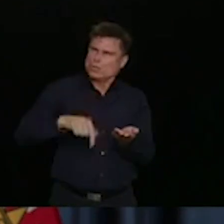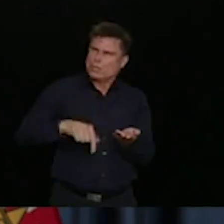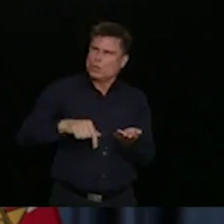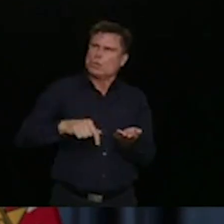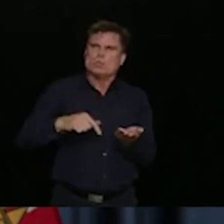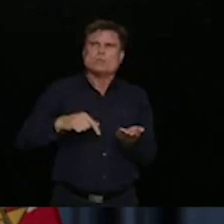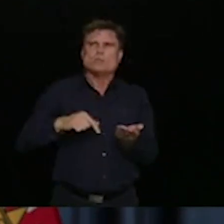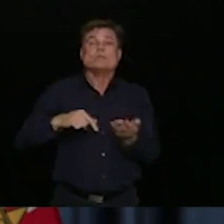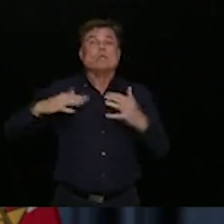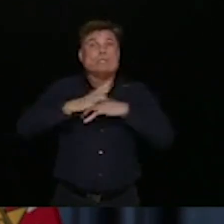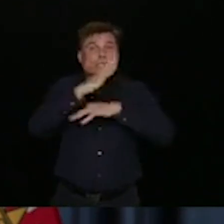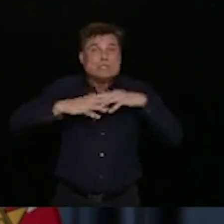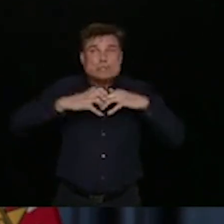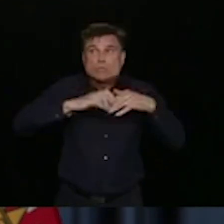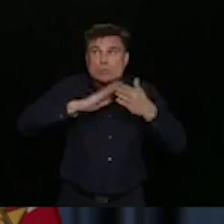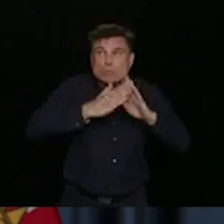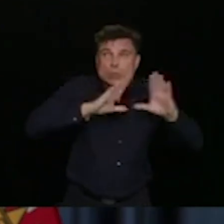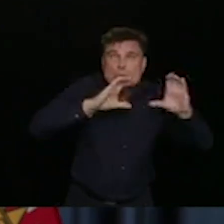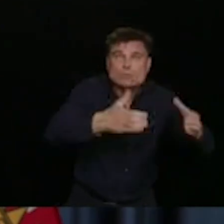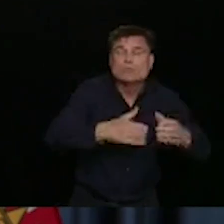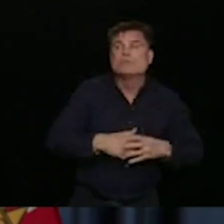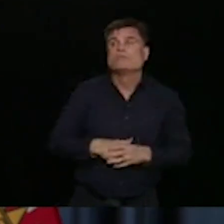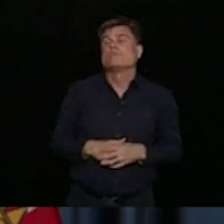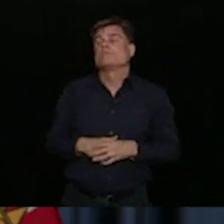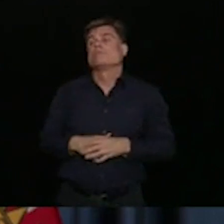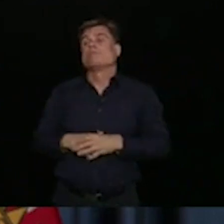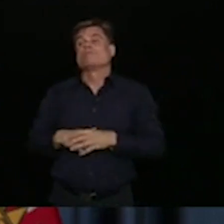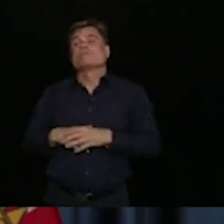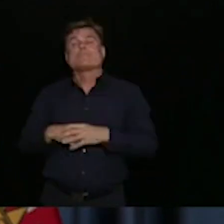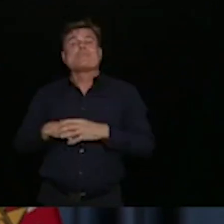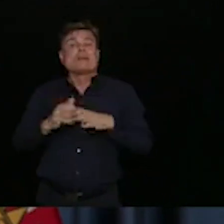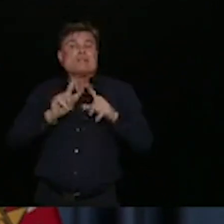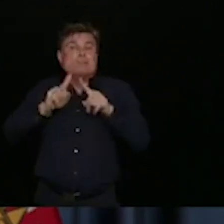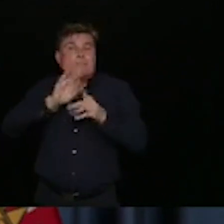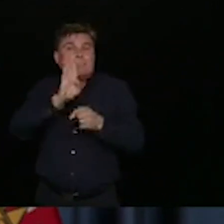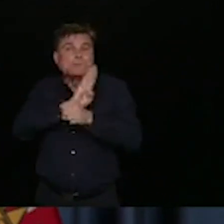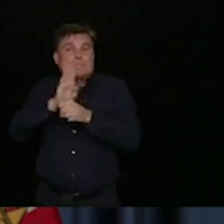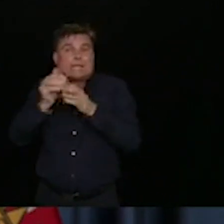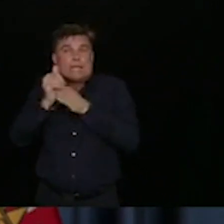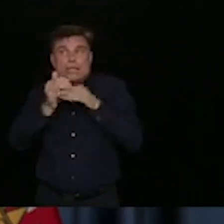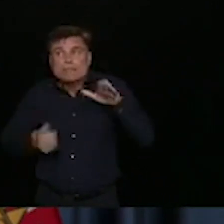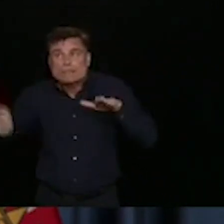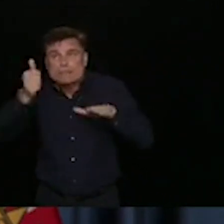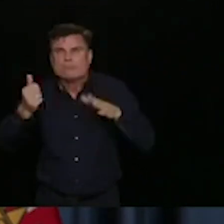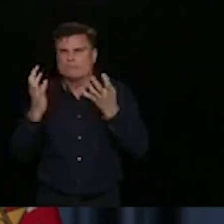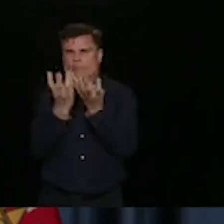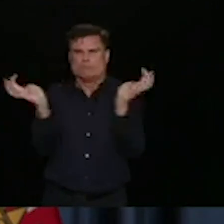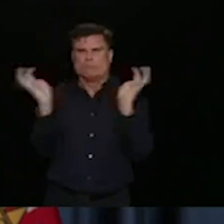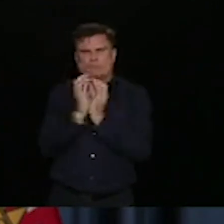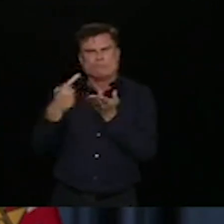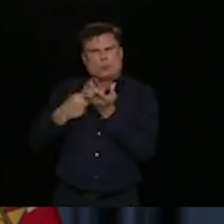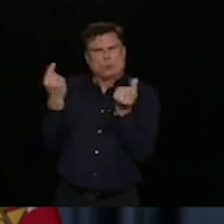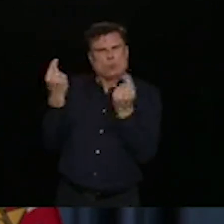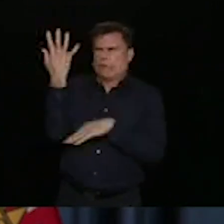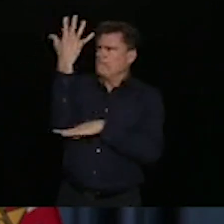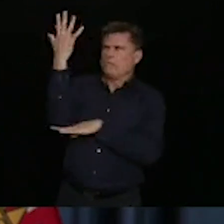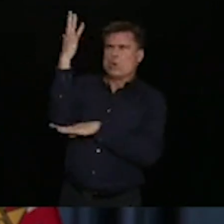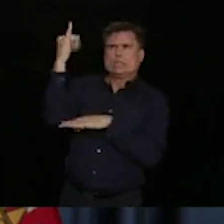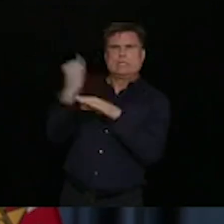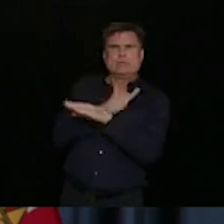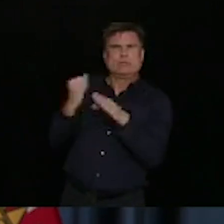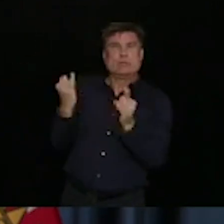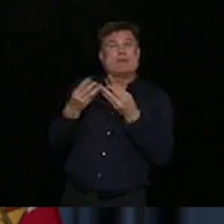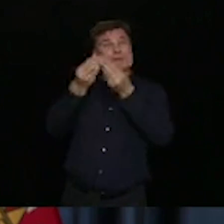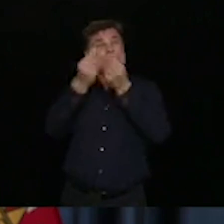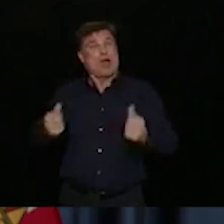labor leaders, industry leaders at the highest level to work these issues through. We haven't found success yet, but I'm going